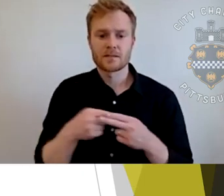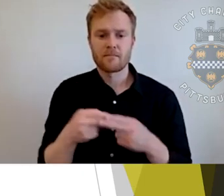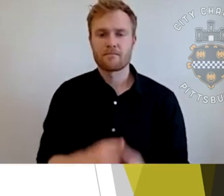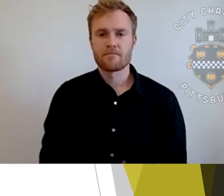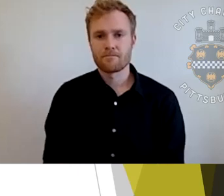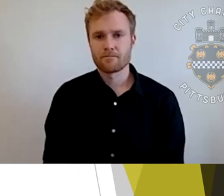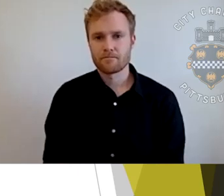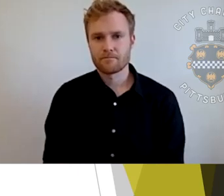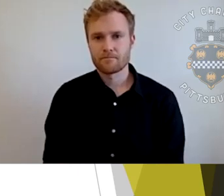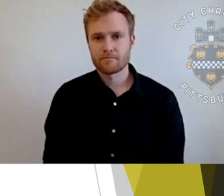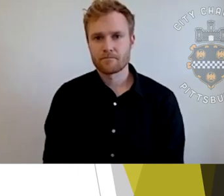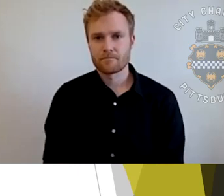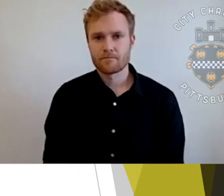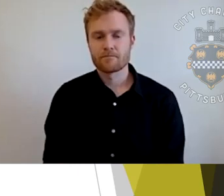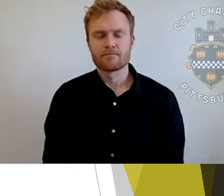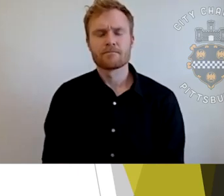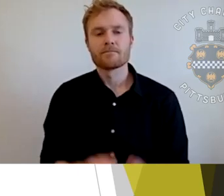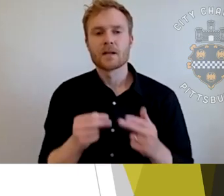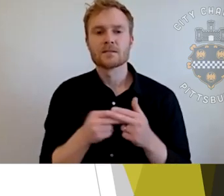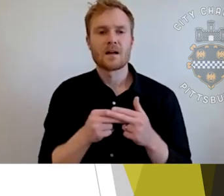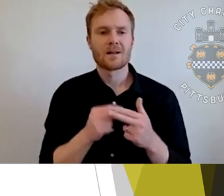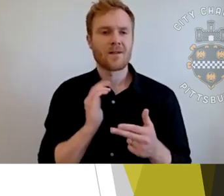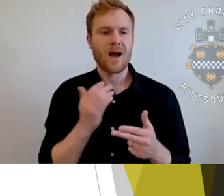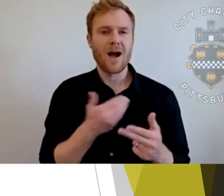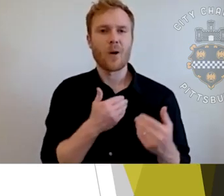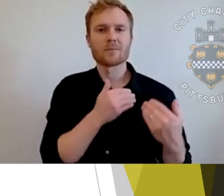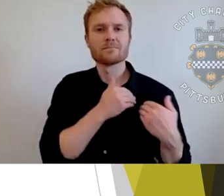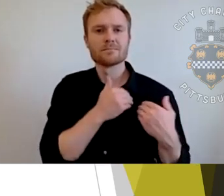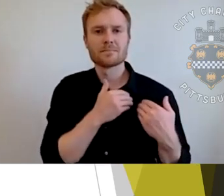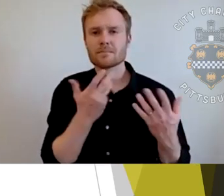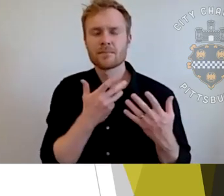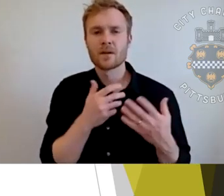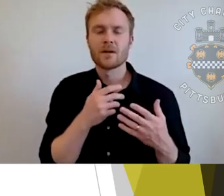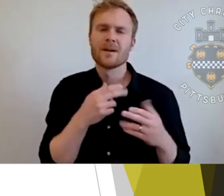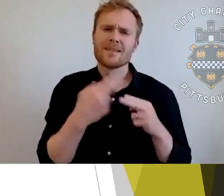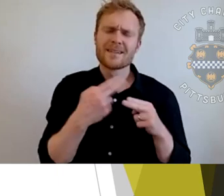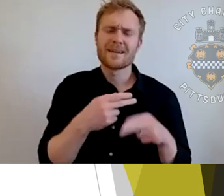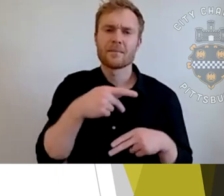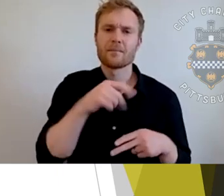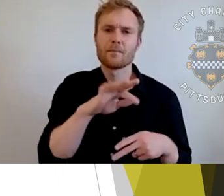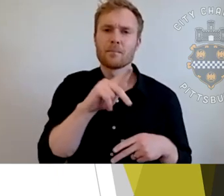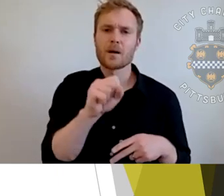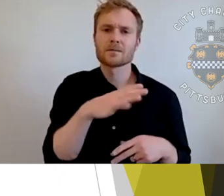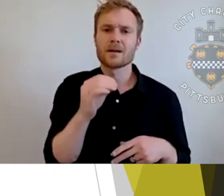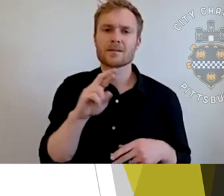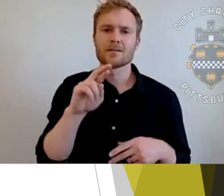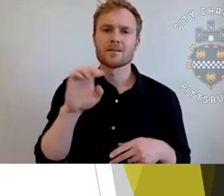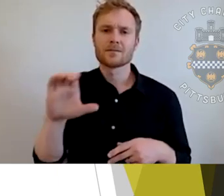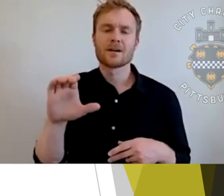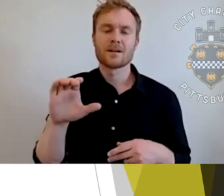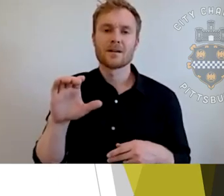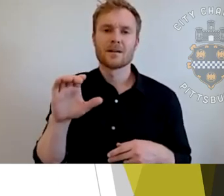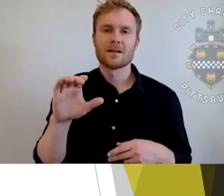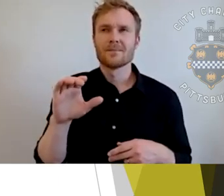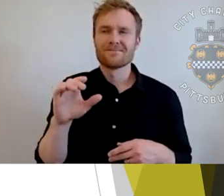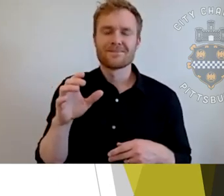Uh, just a slide as to what we're responsible for, uh, the, the name parks and recreation. It's a, it's, I guess it's